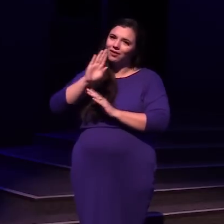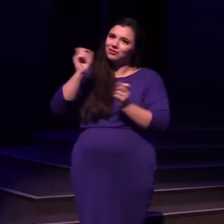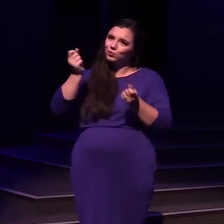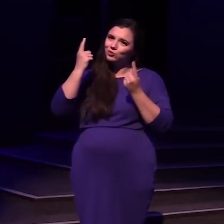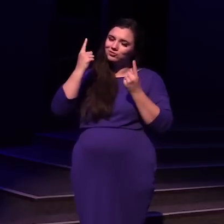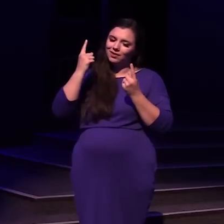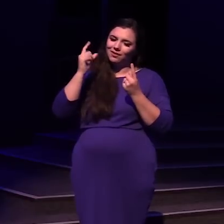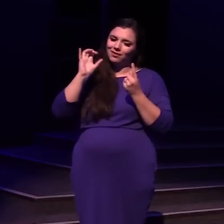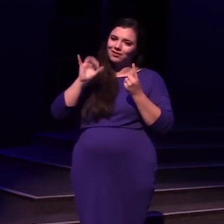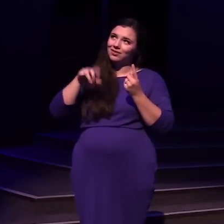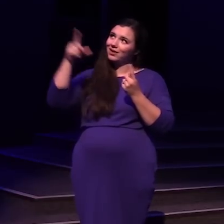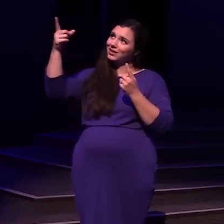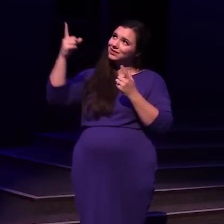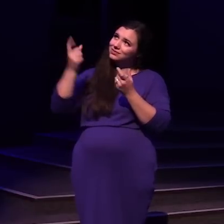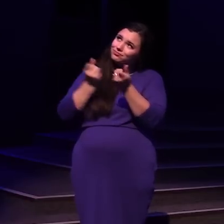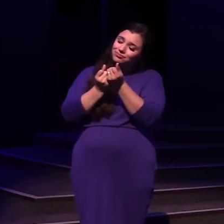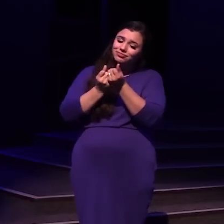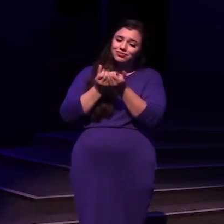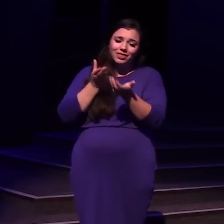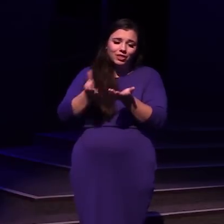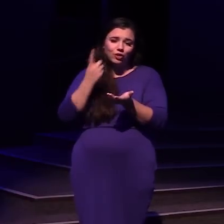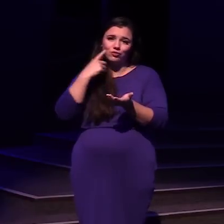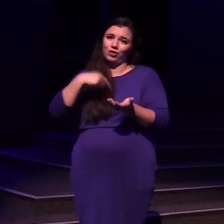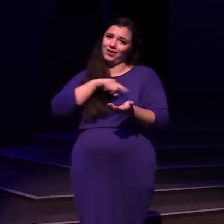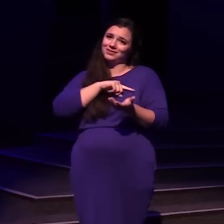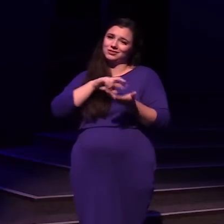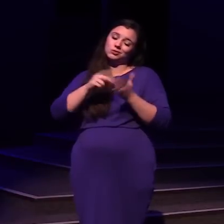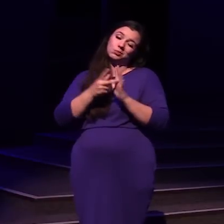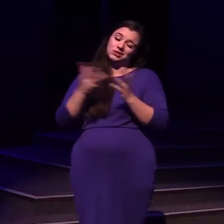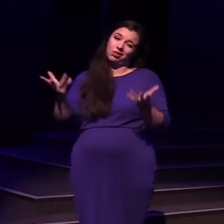that, you know, He's there for us So it just means a lot